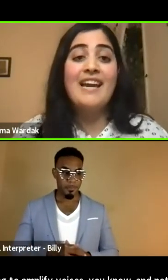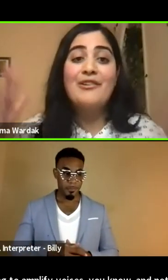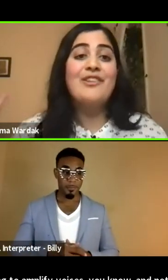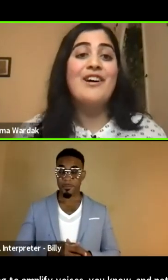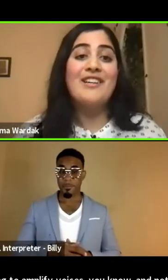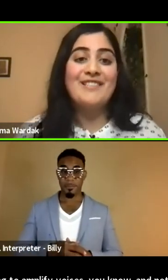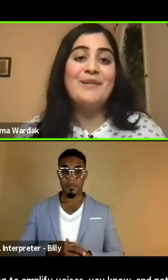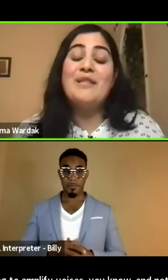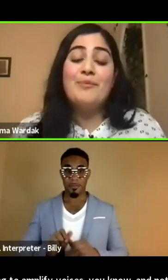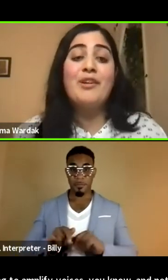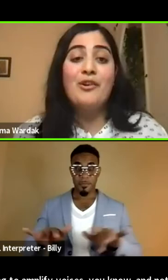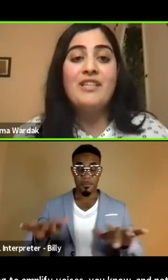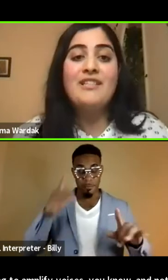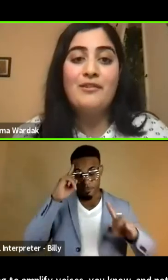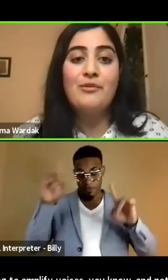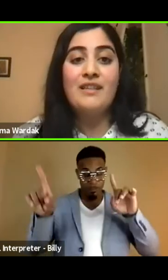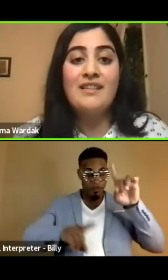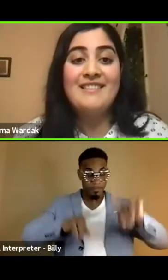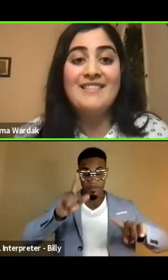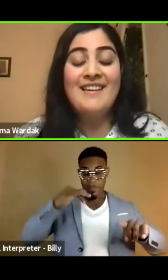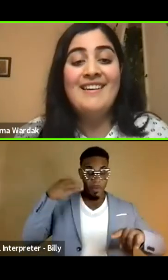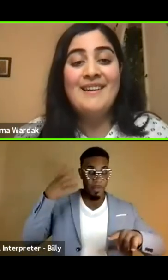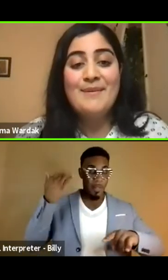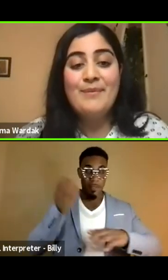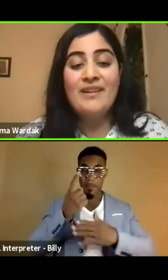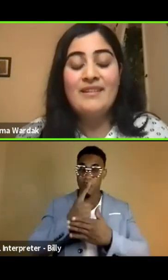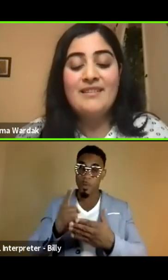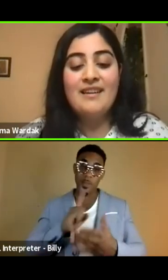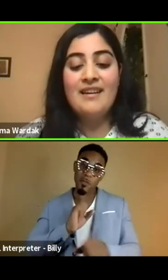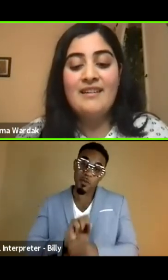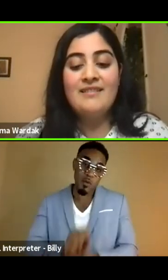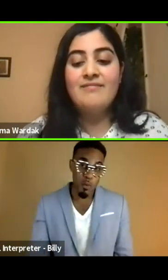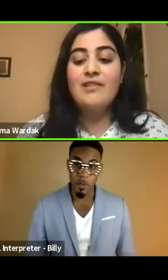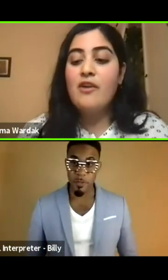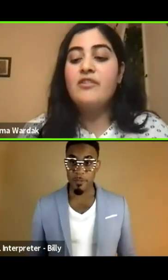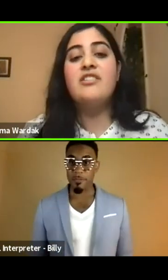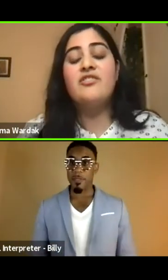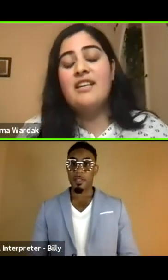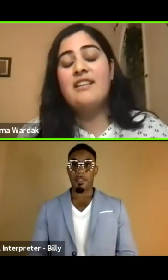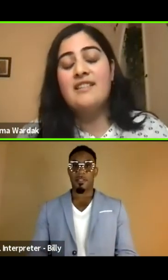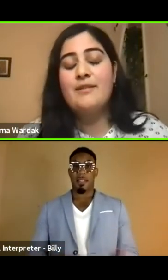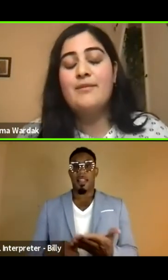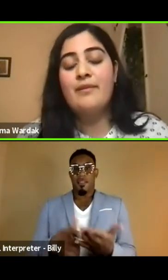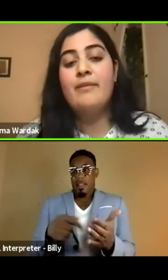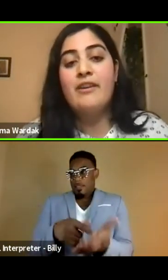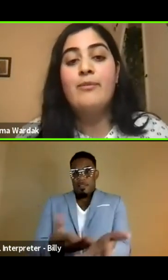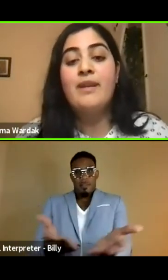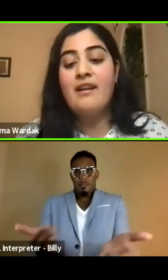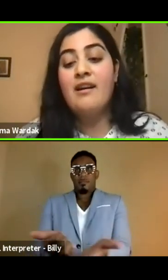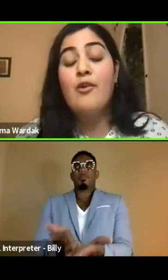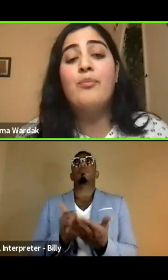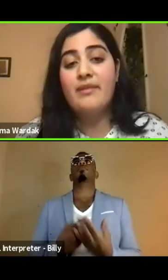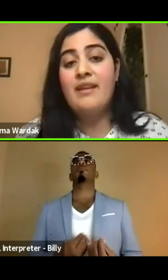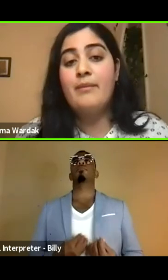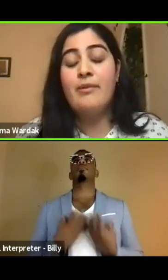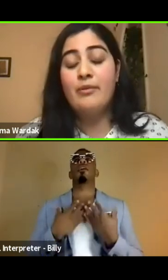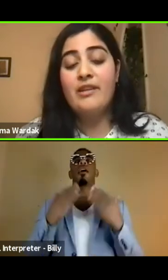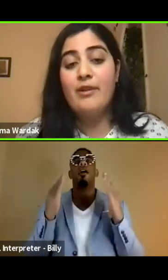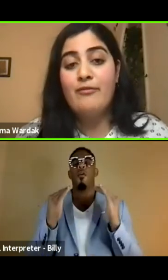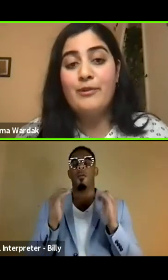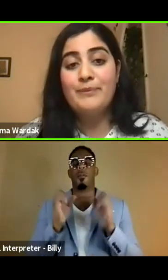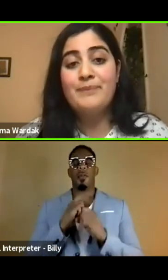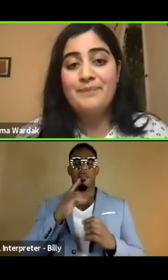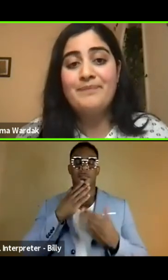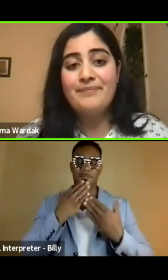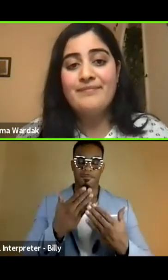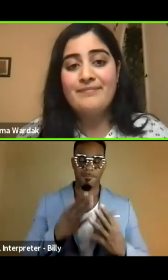yeah, scattered thoughts. It's been a crazy few weeks, but, uh, conversations like this give me a hope and make me